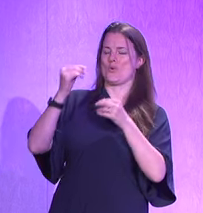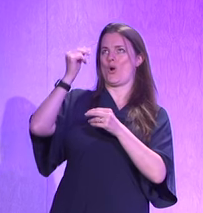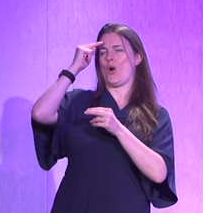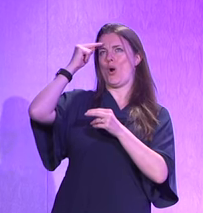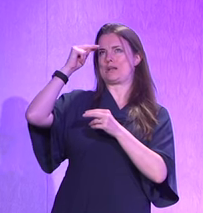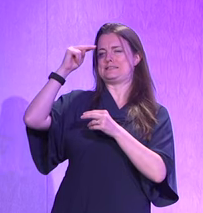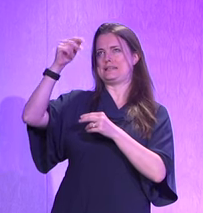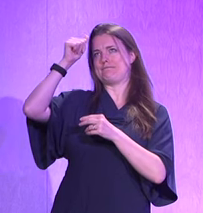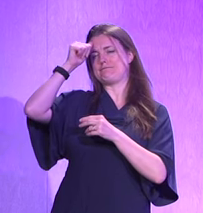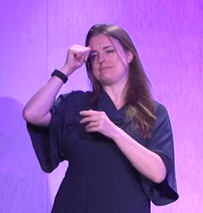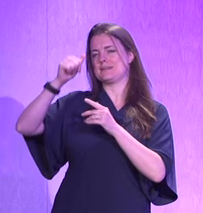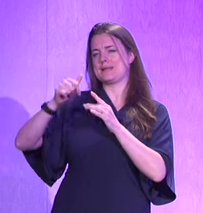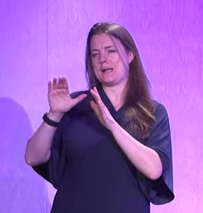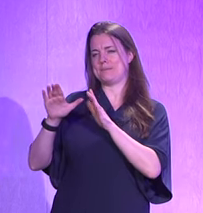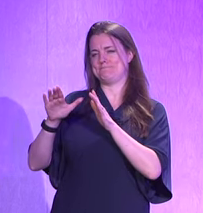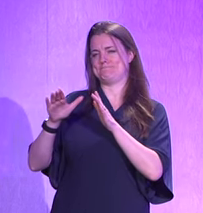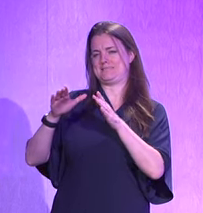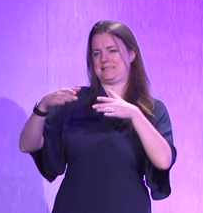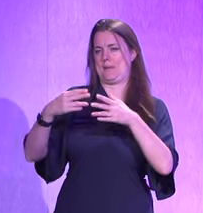and this cognitive capacity of the team.